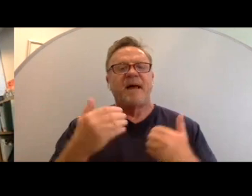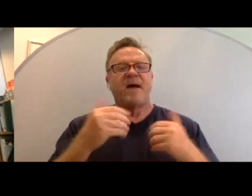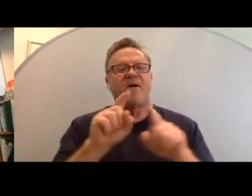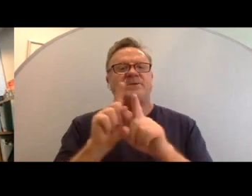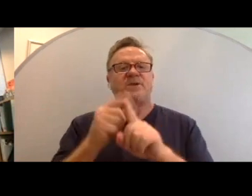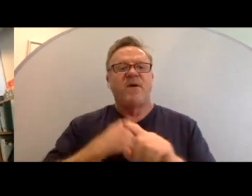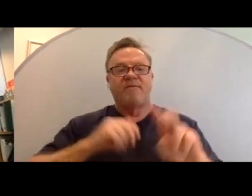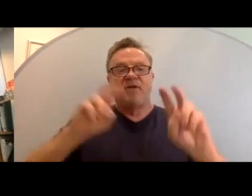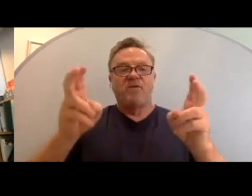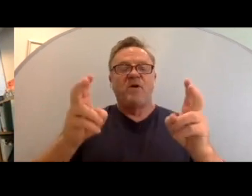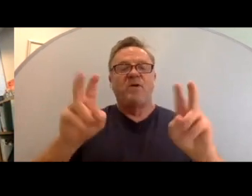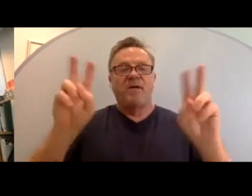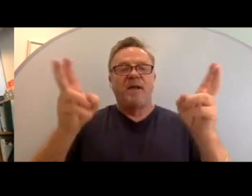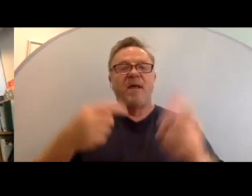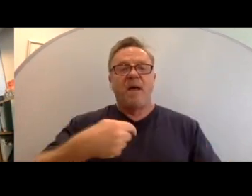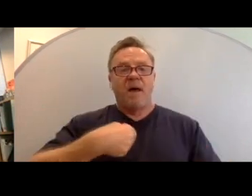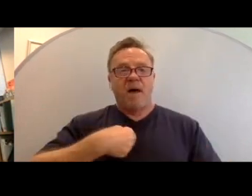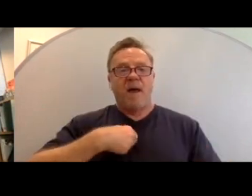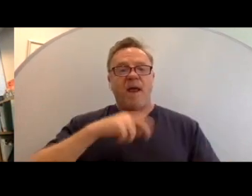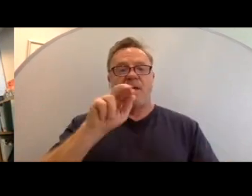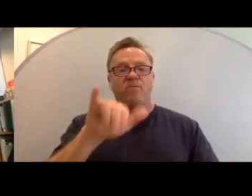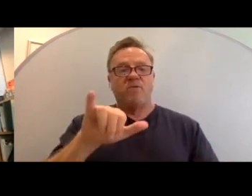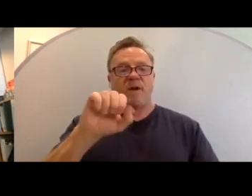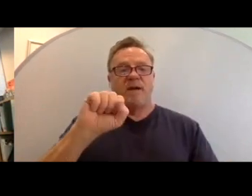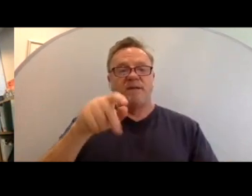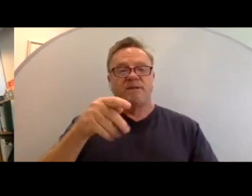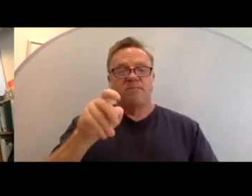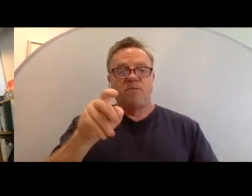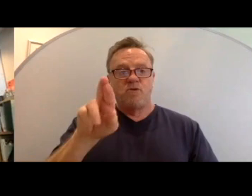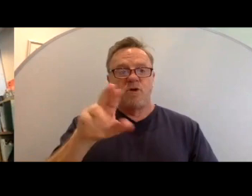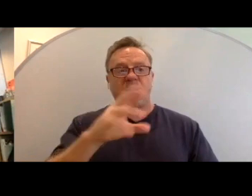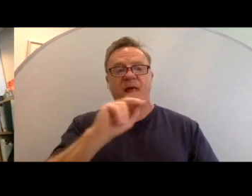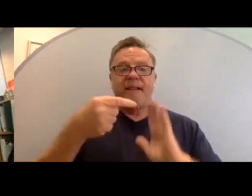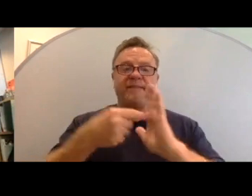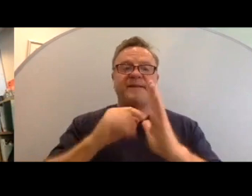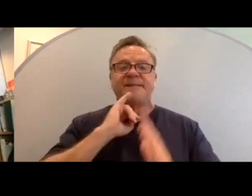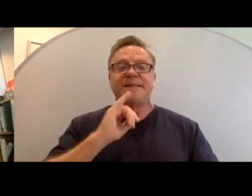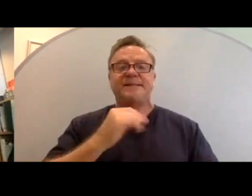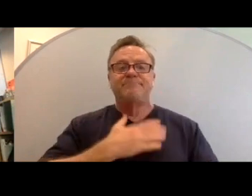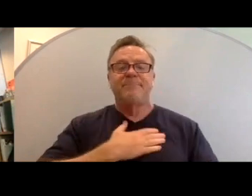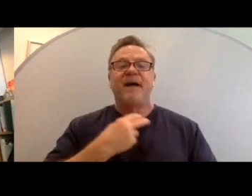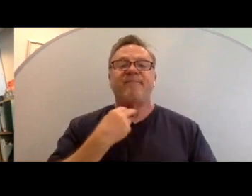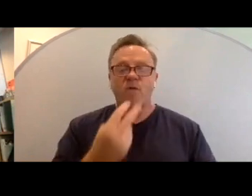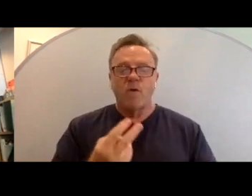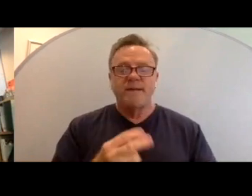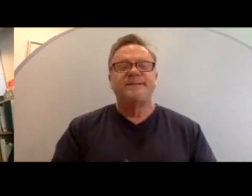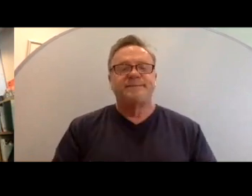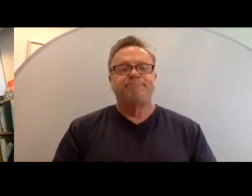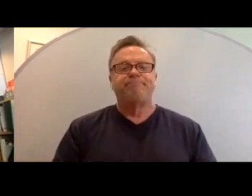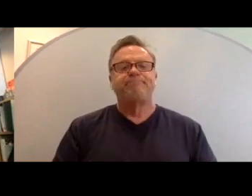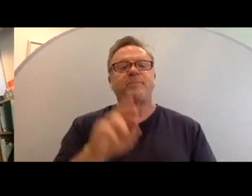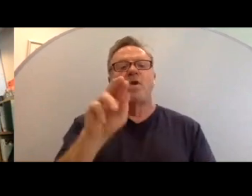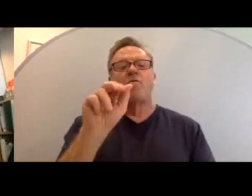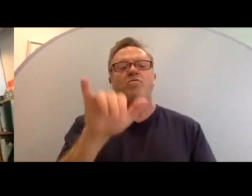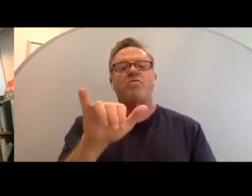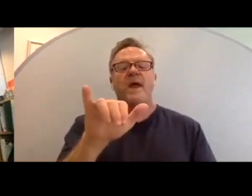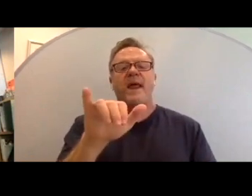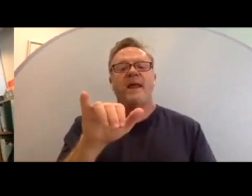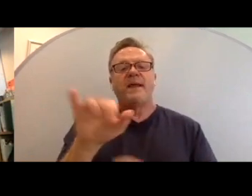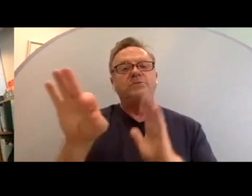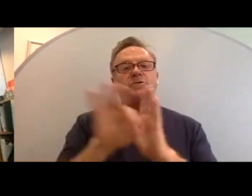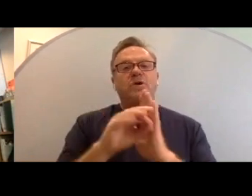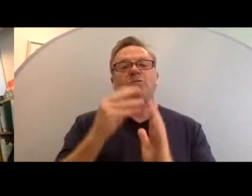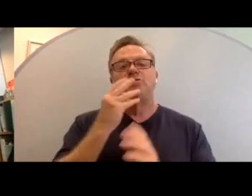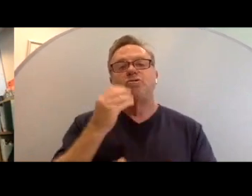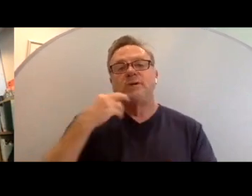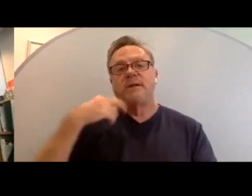slide here. I am Ray Spooner, and this is my voice. Because Ray chose Judaism in